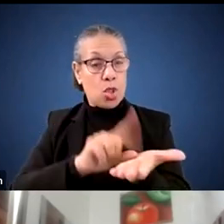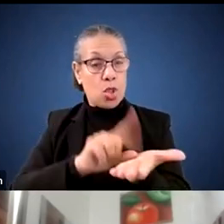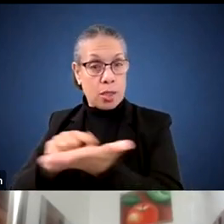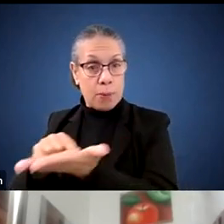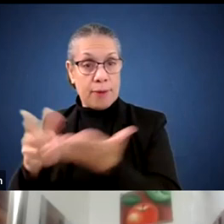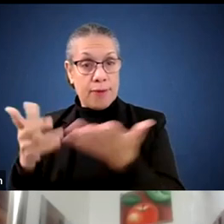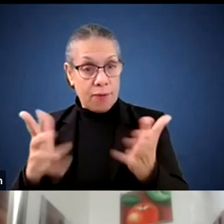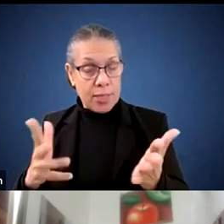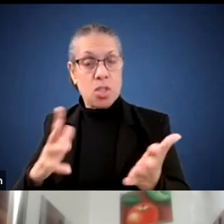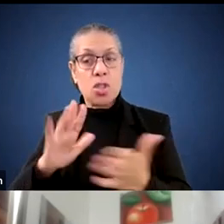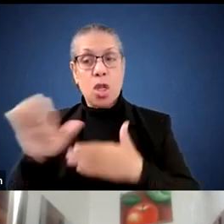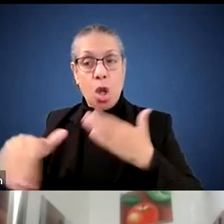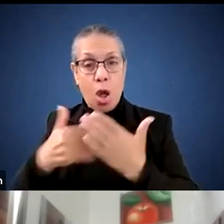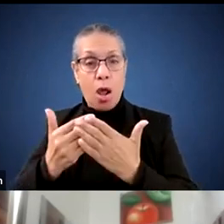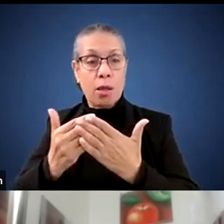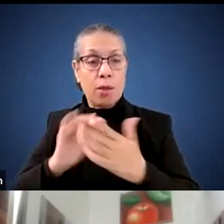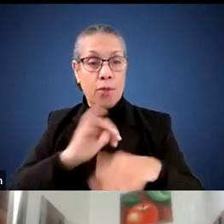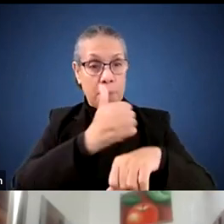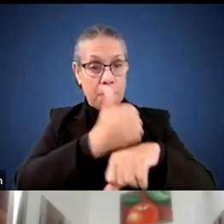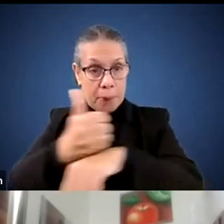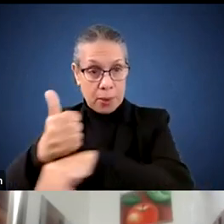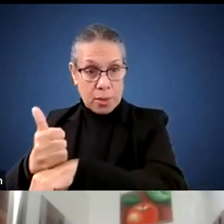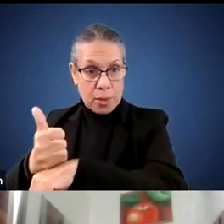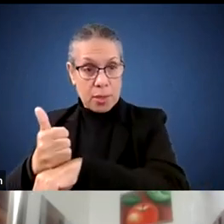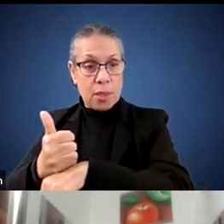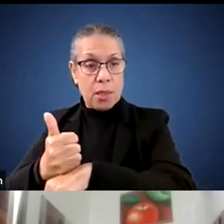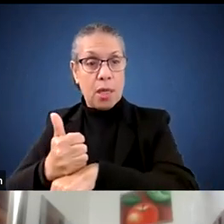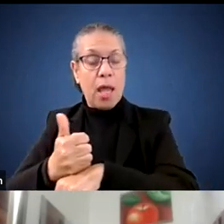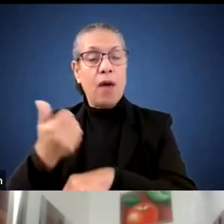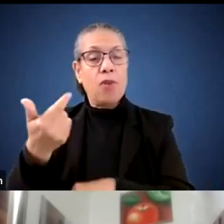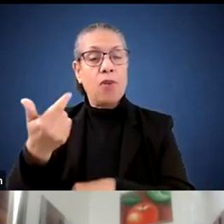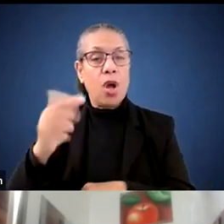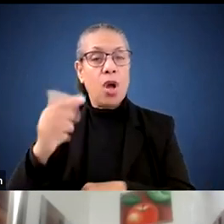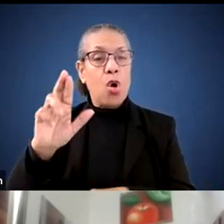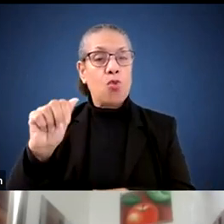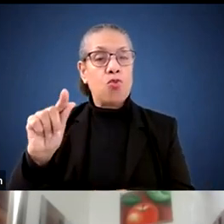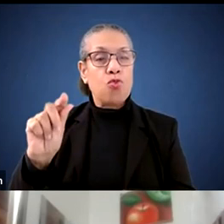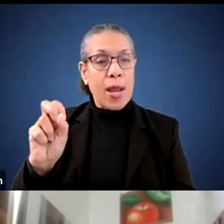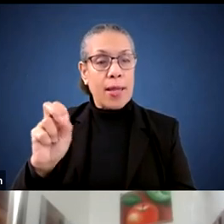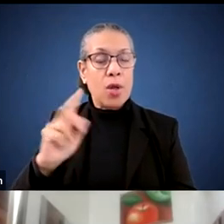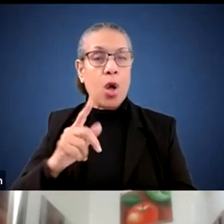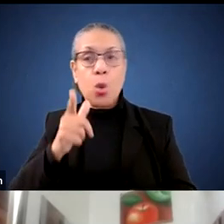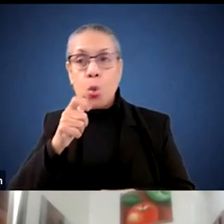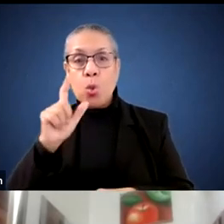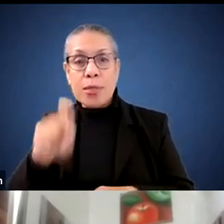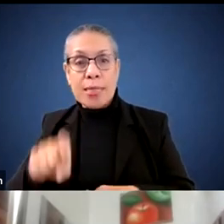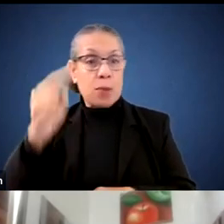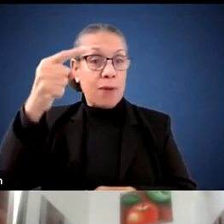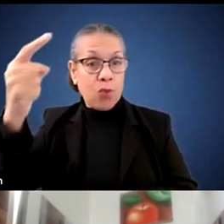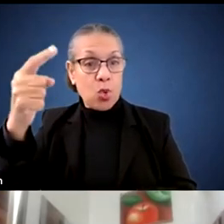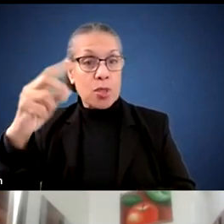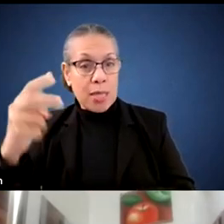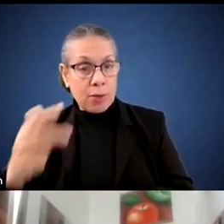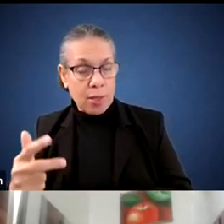all of our buildings, um, are rated based on, um, needs, et cetera, we'll be able to